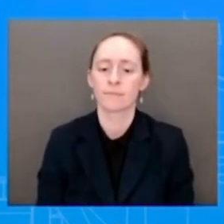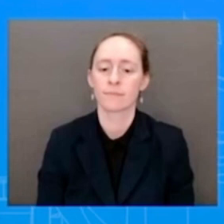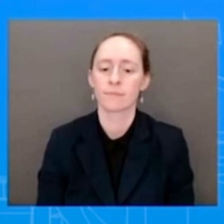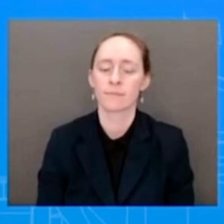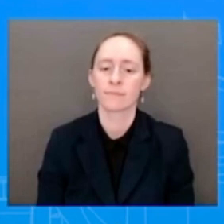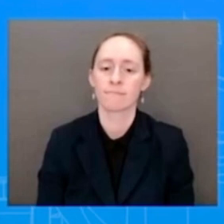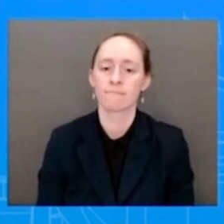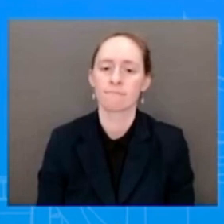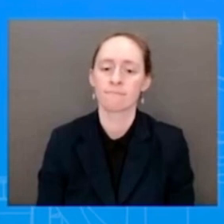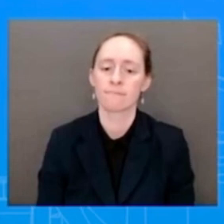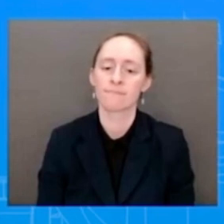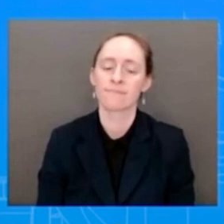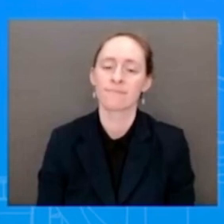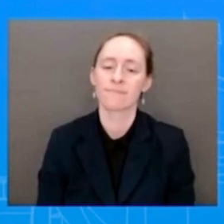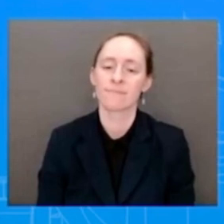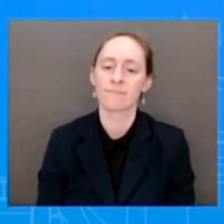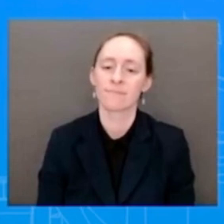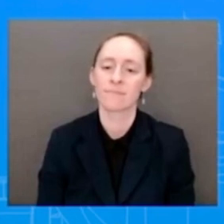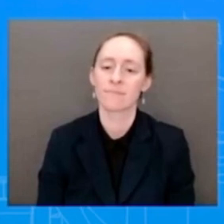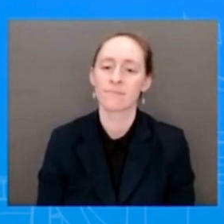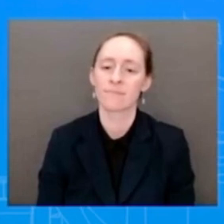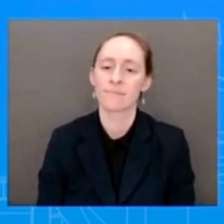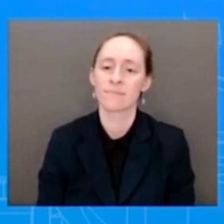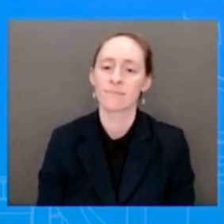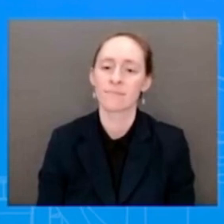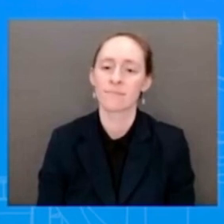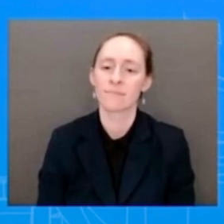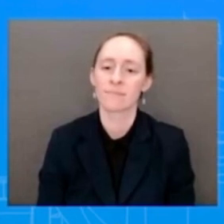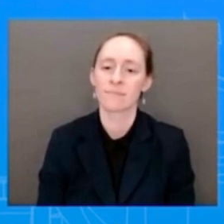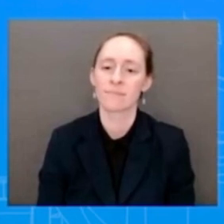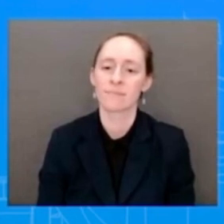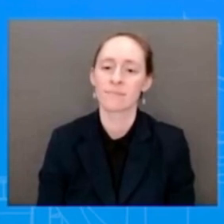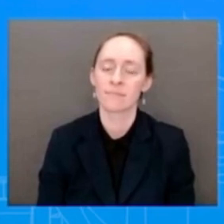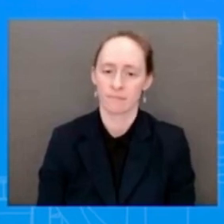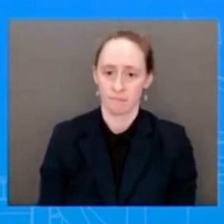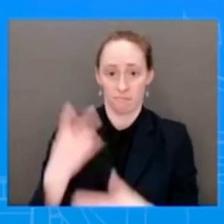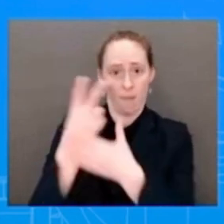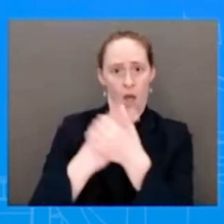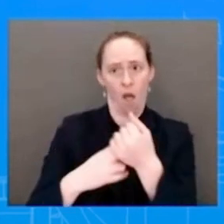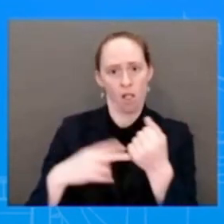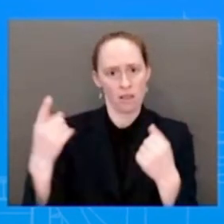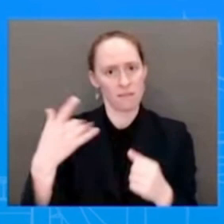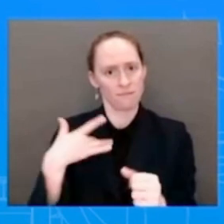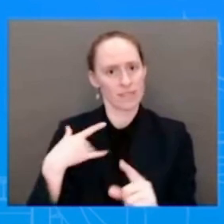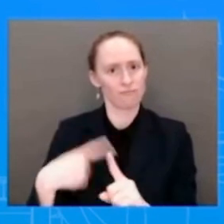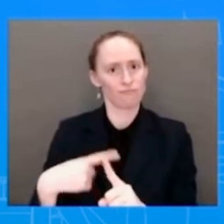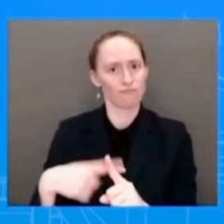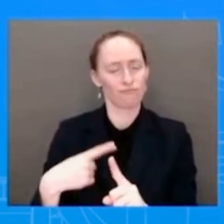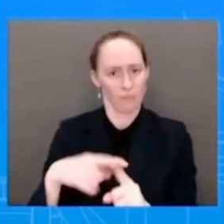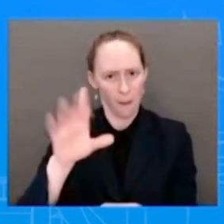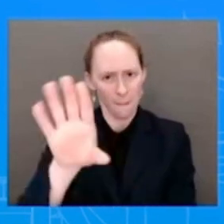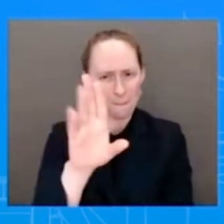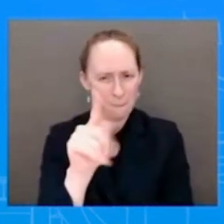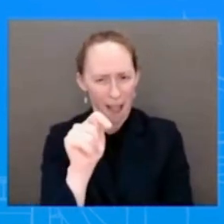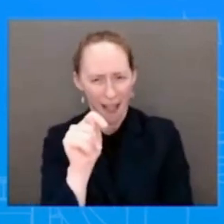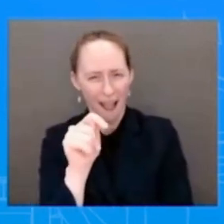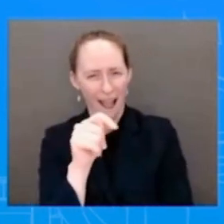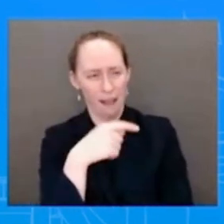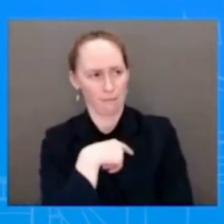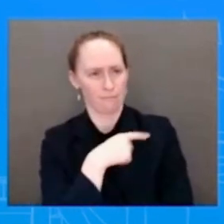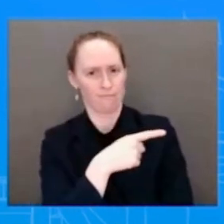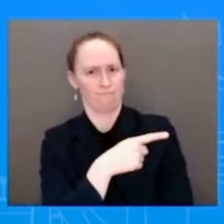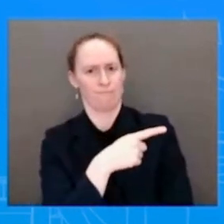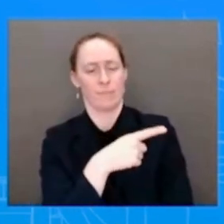both sides coming out of that meeting yesterday. But the Speaker has now said to reporters again that there will be no clean debt ceiling hike.